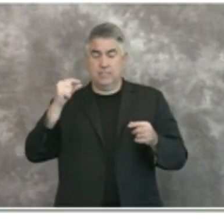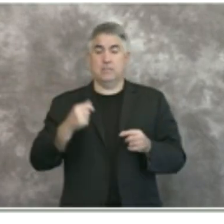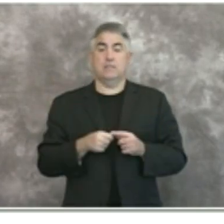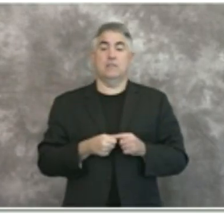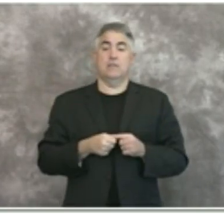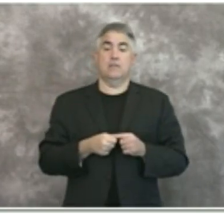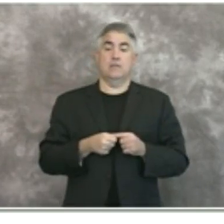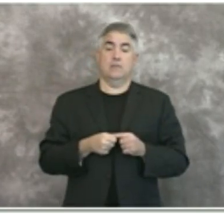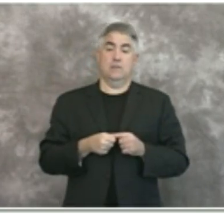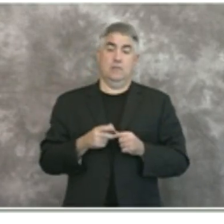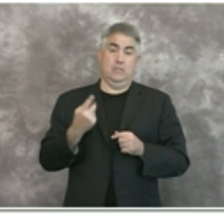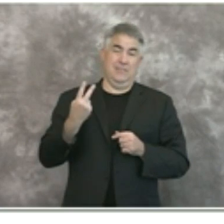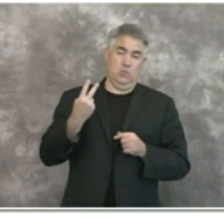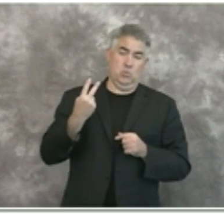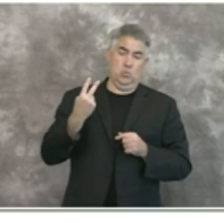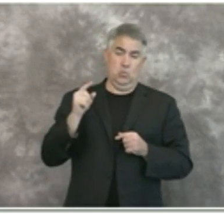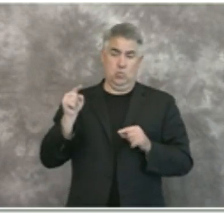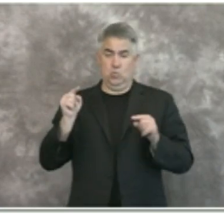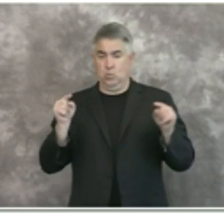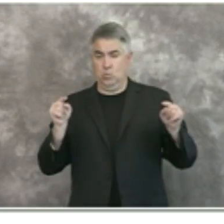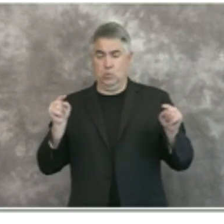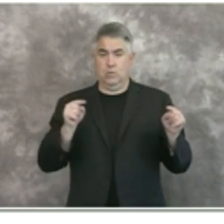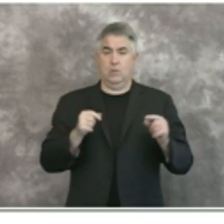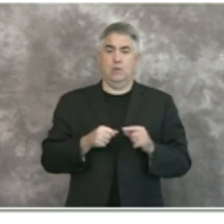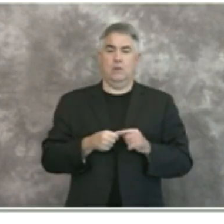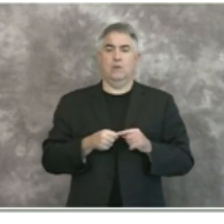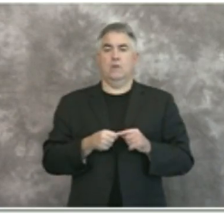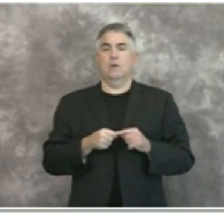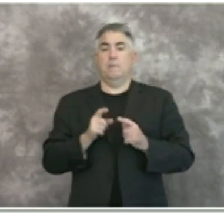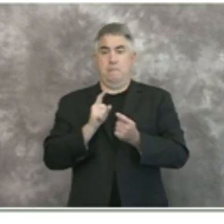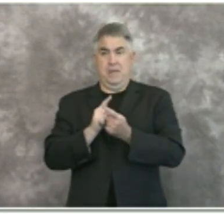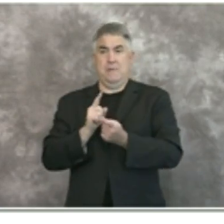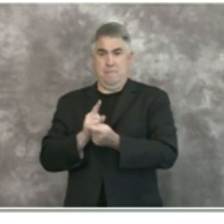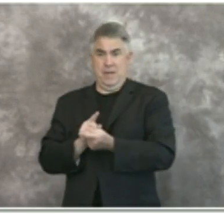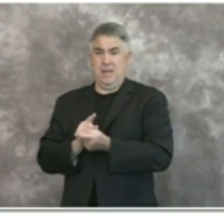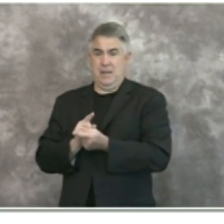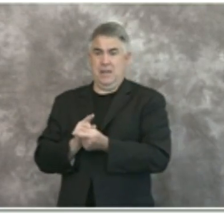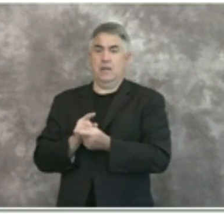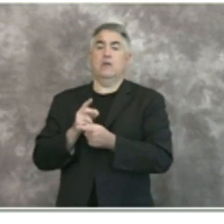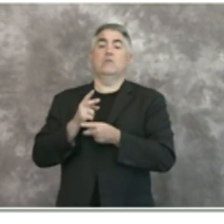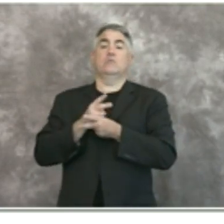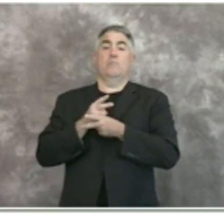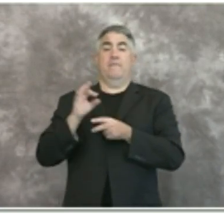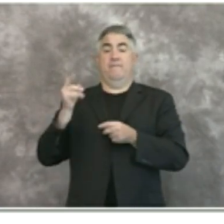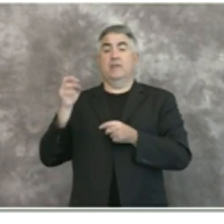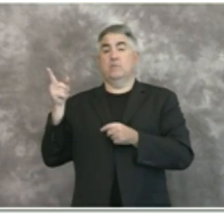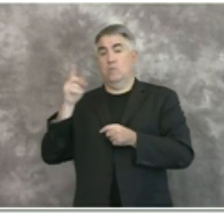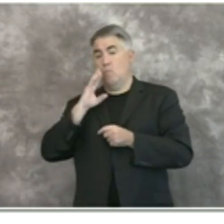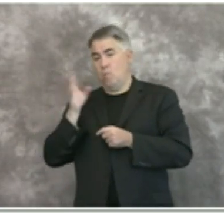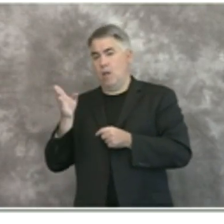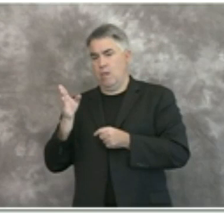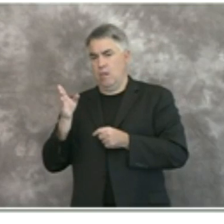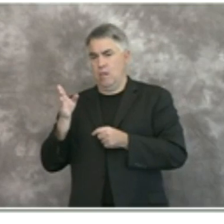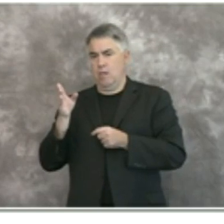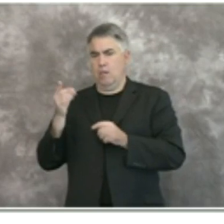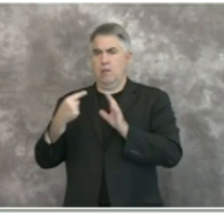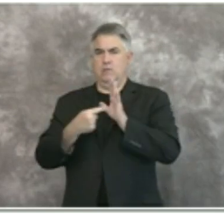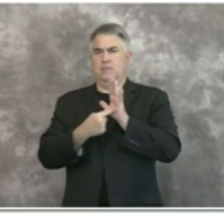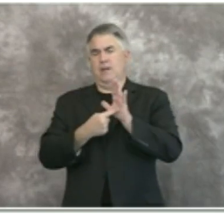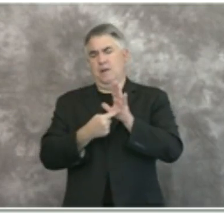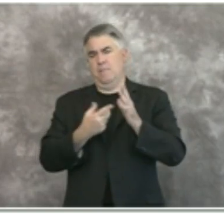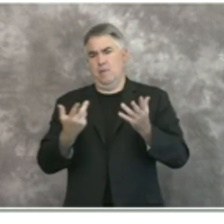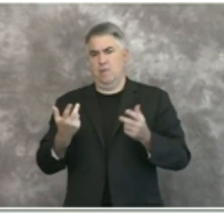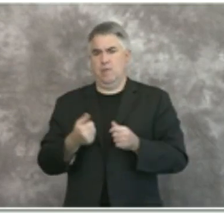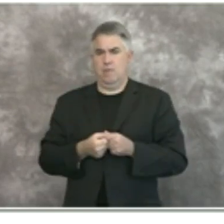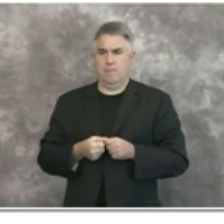three columns also are met and supervisor fletcher gave a great example and depiction of that